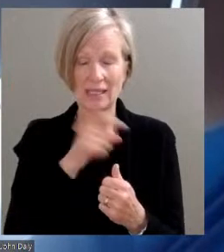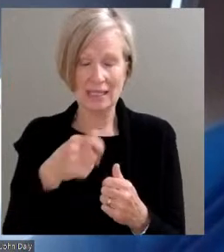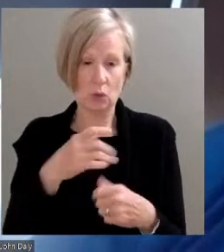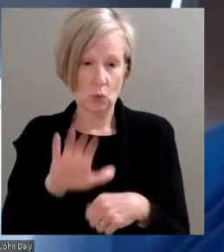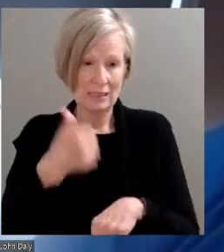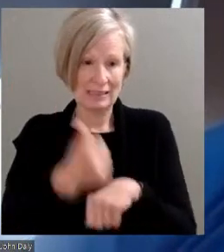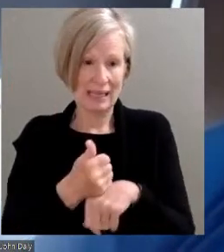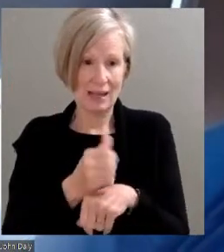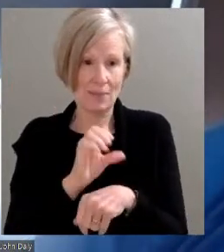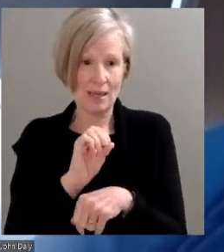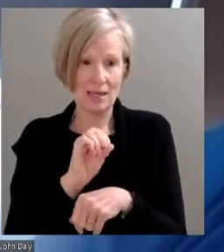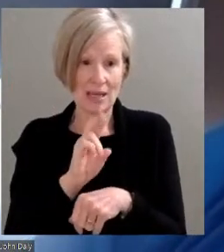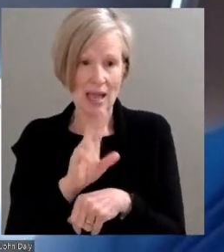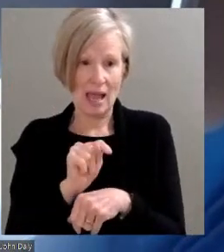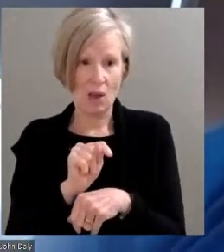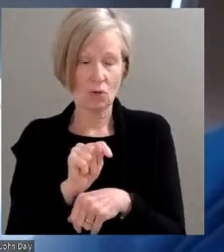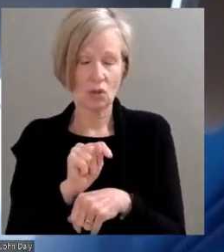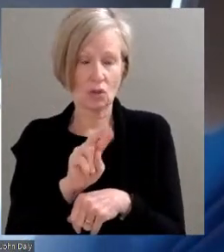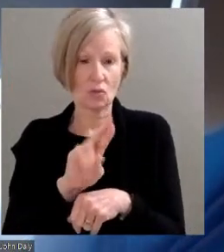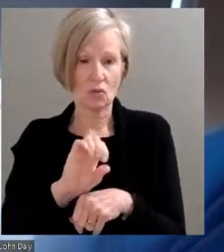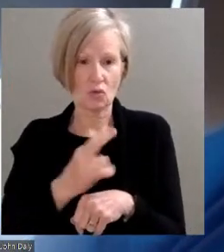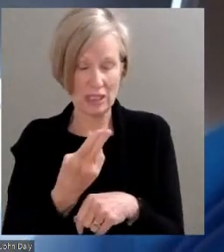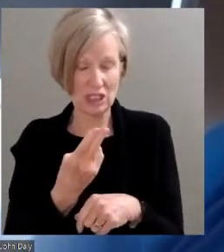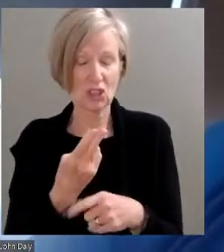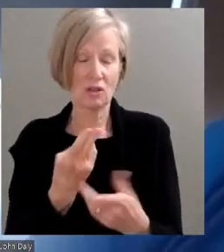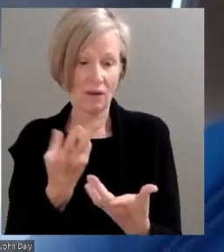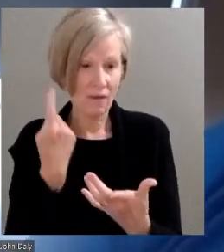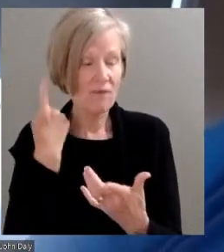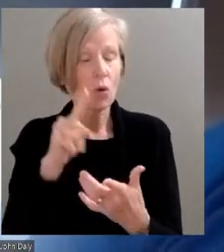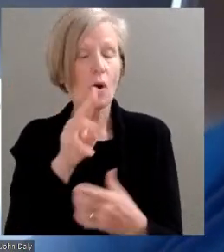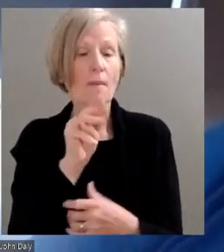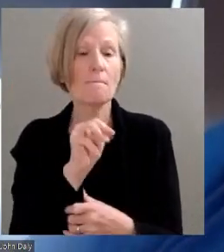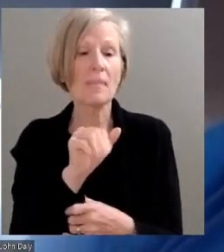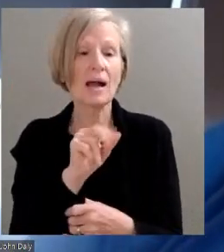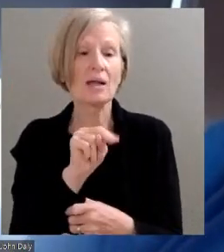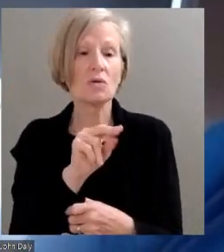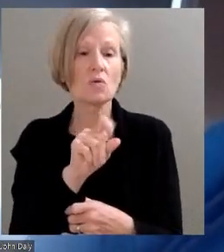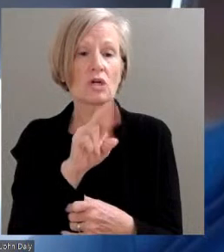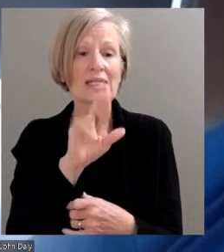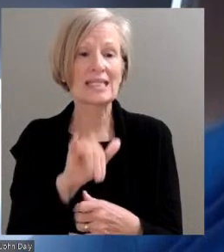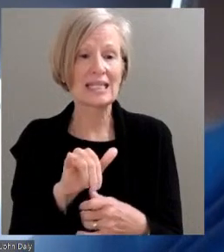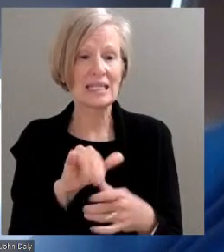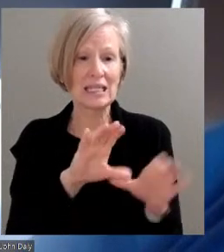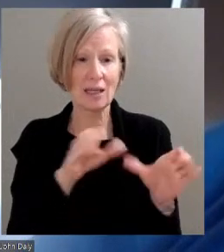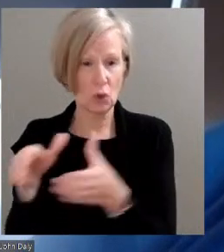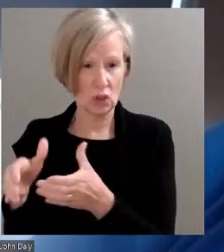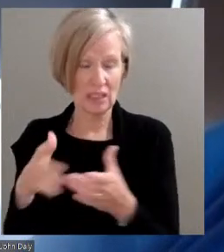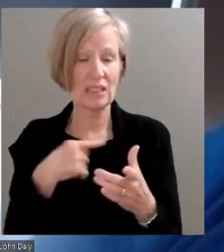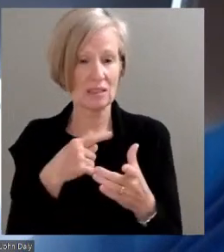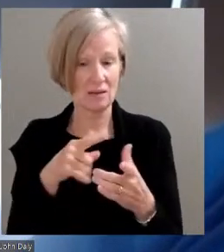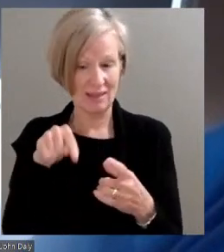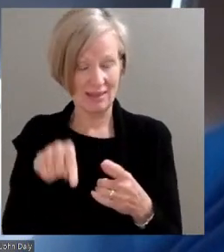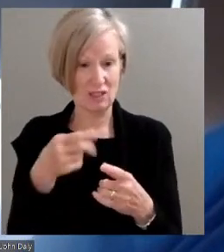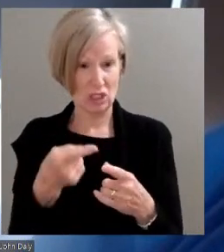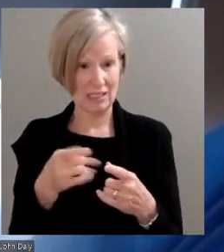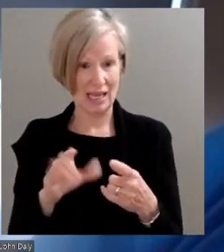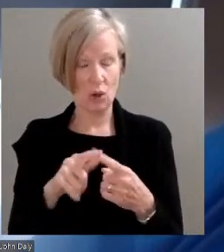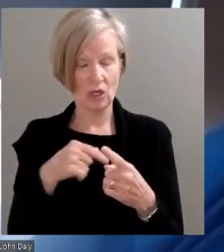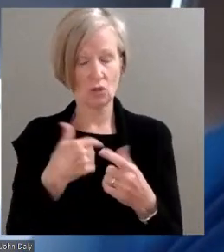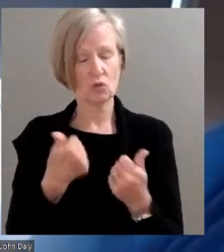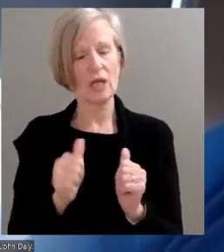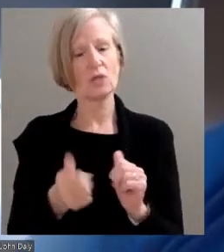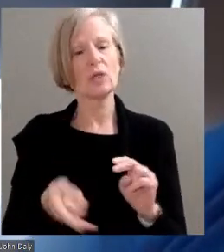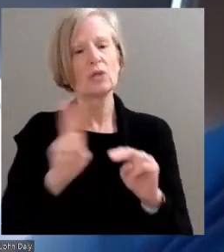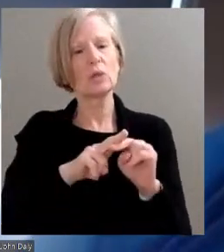particularly into the minority communities here in Genesee County, bring up the numbers of students that are coming